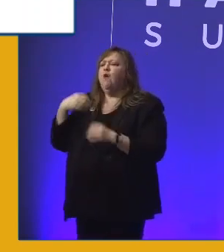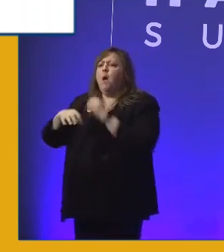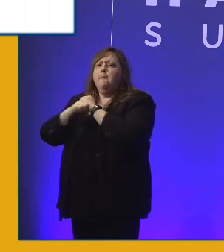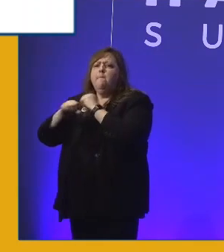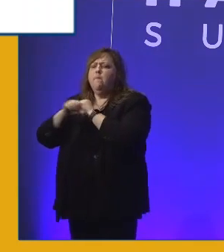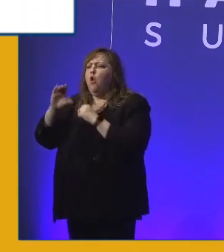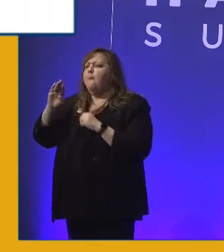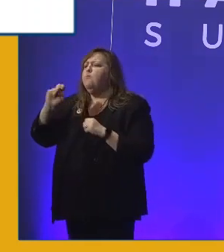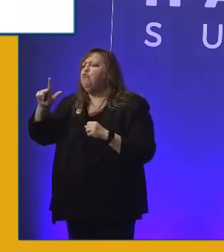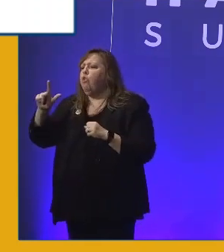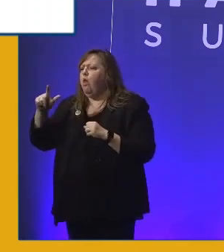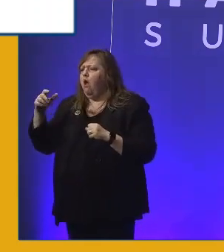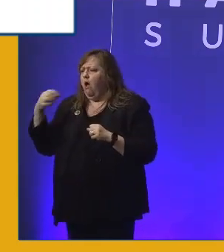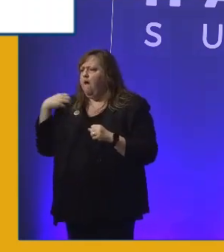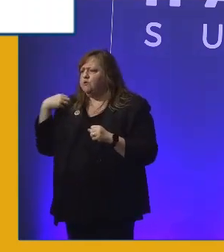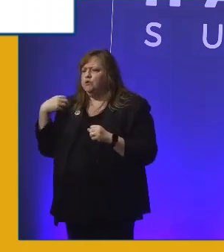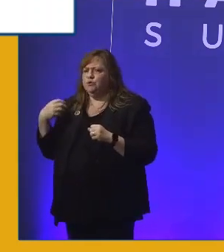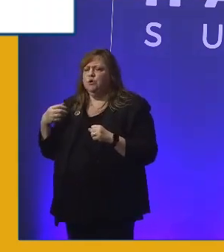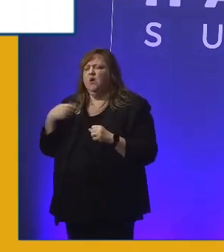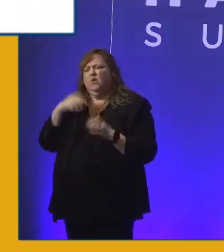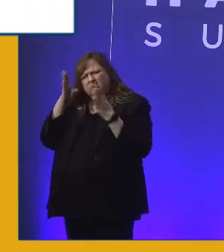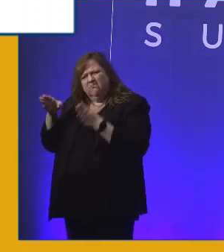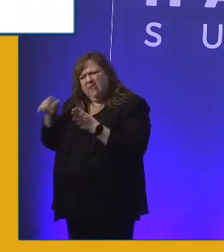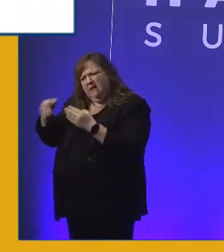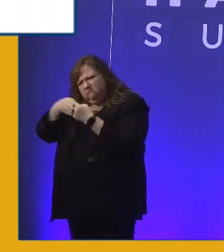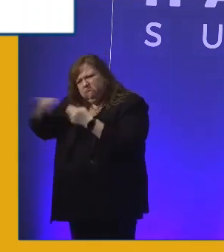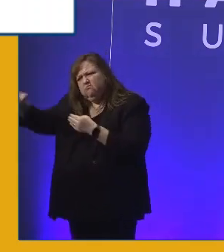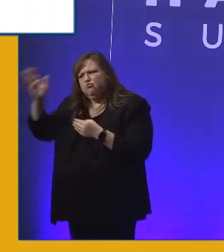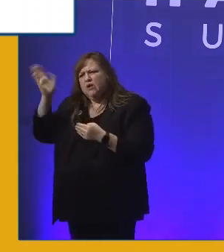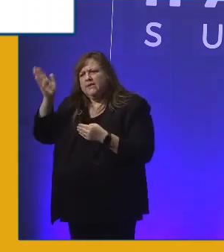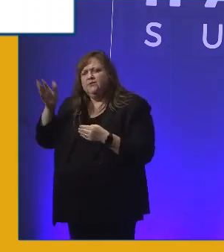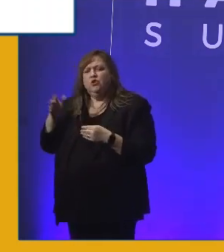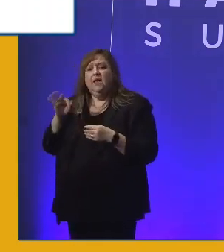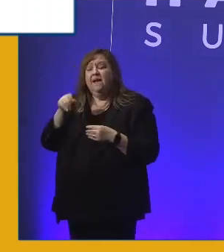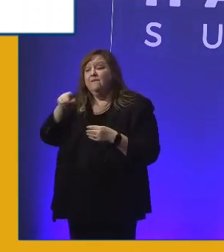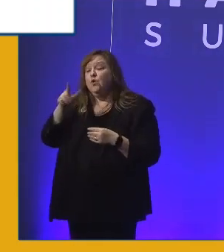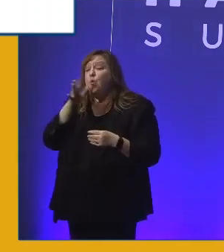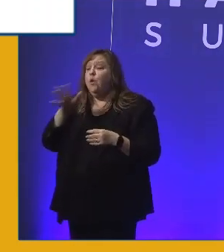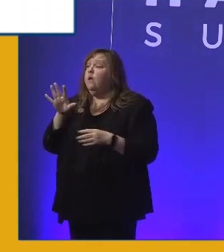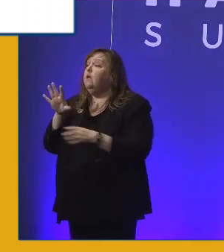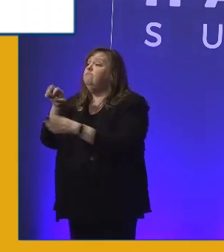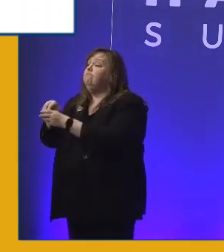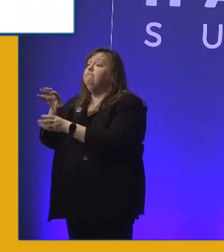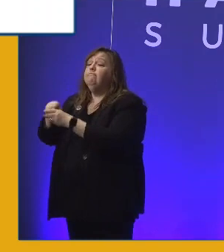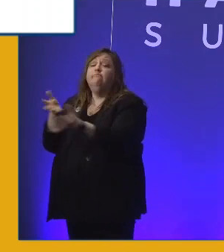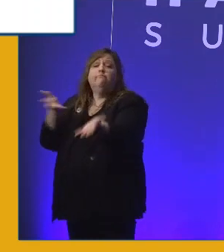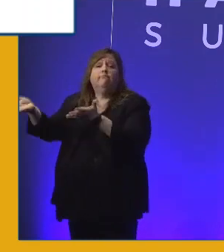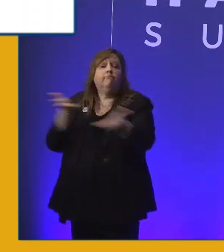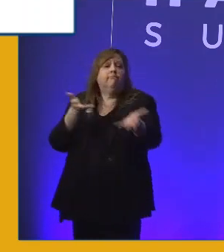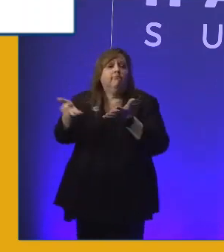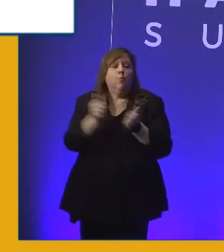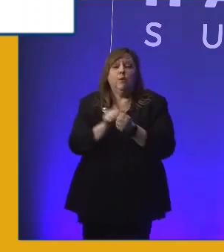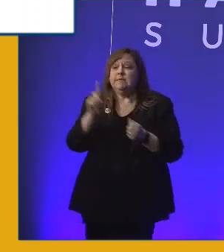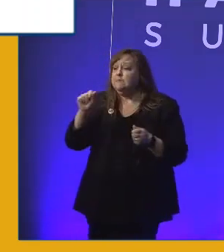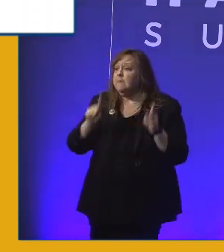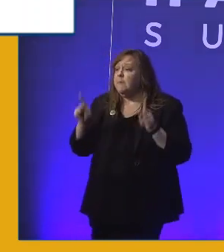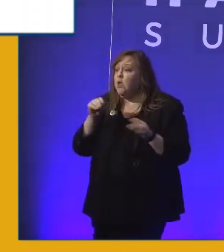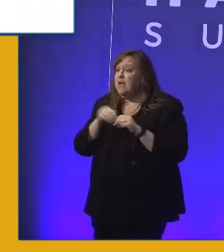for the rest of the presentation. If you're going to be engaging with people with disabilities in society, why are you waiting?